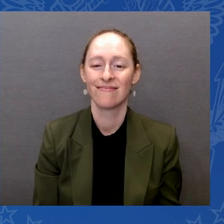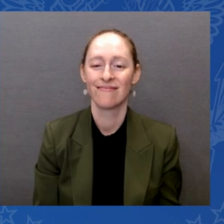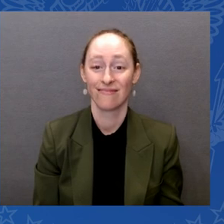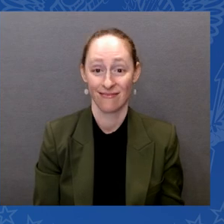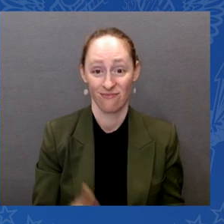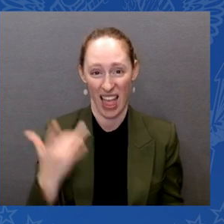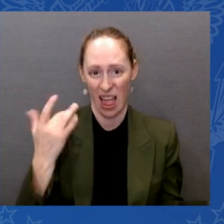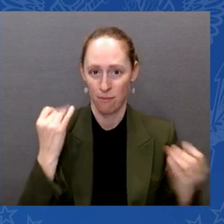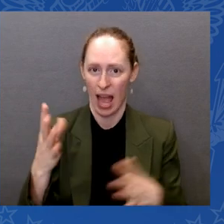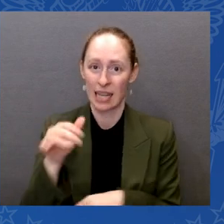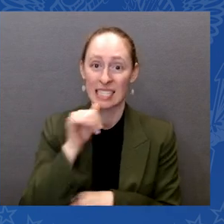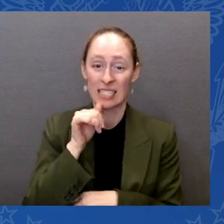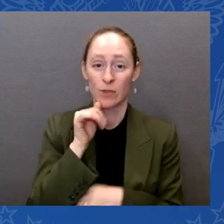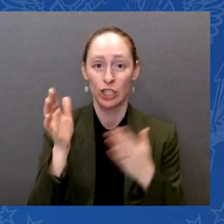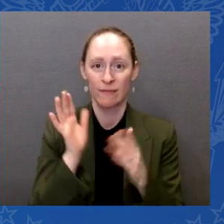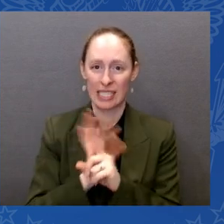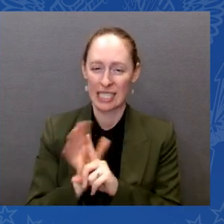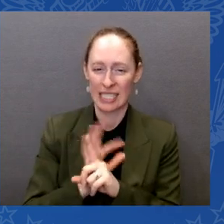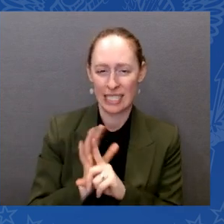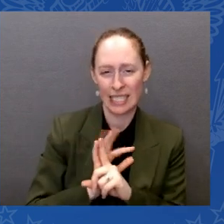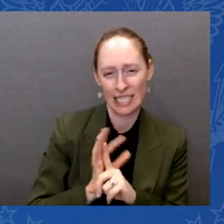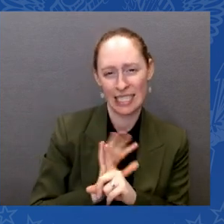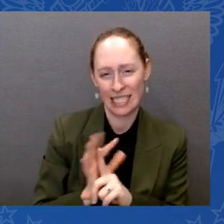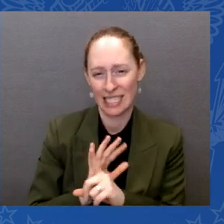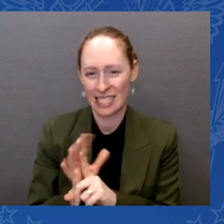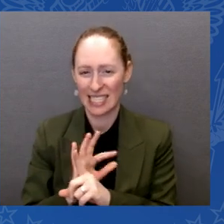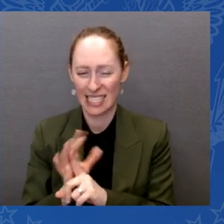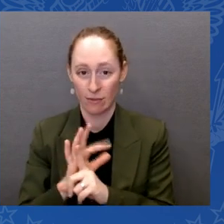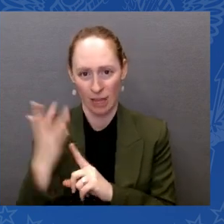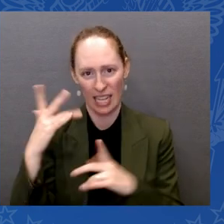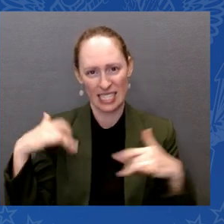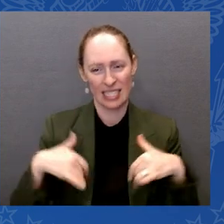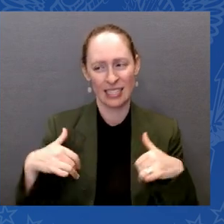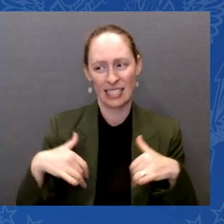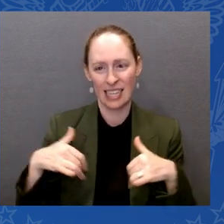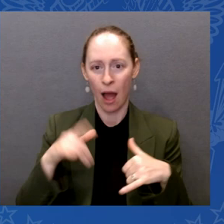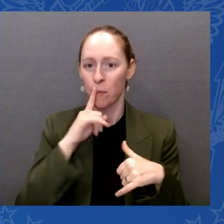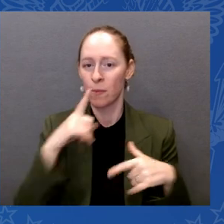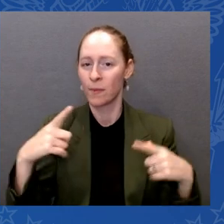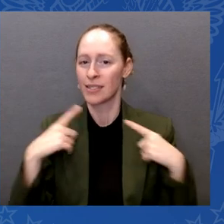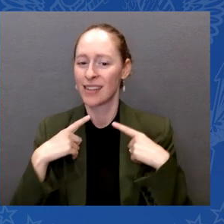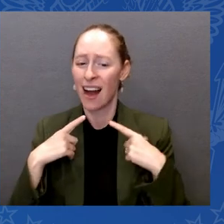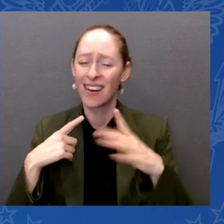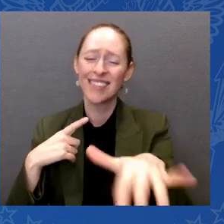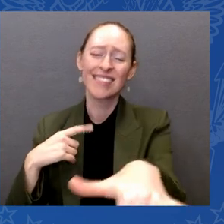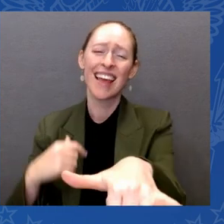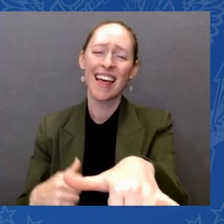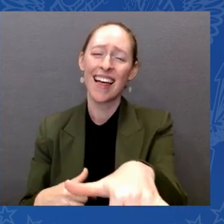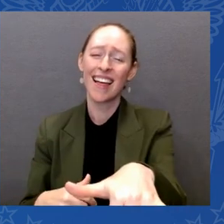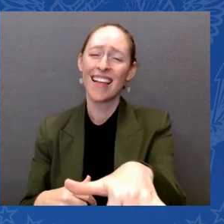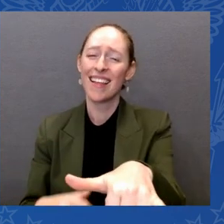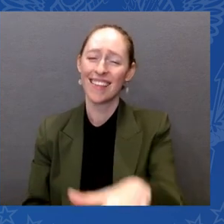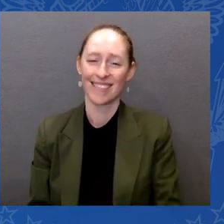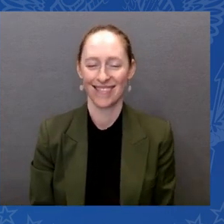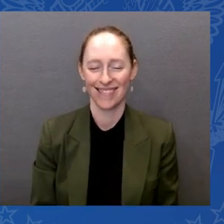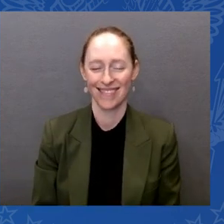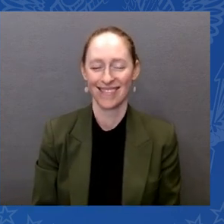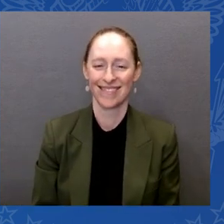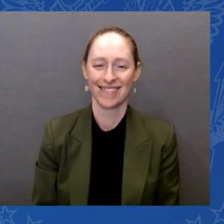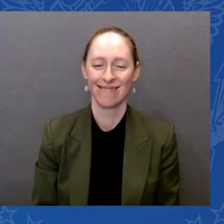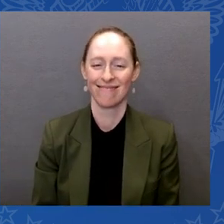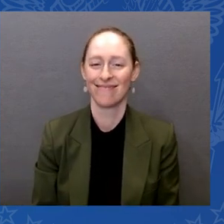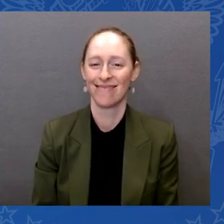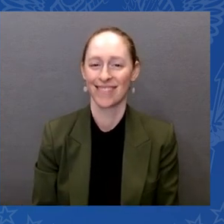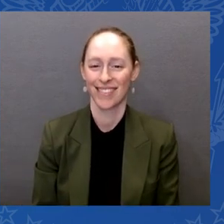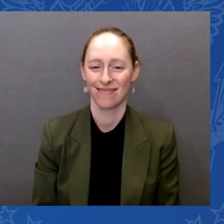go. You're the best, pal. You're the best. You really are. And, uh, and I see a couple others out there. Who's that guy